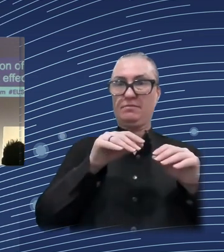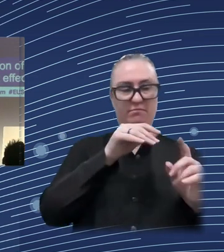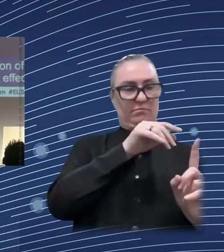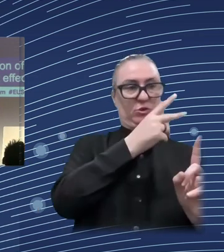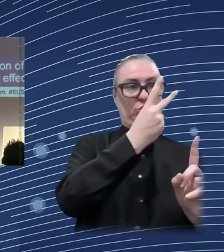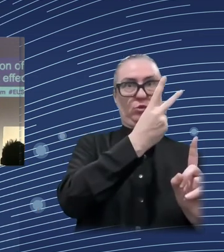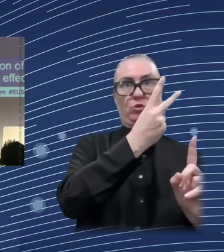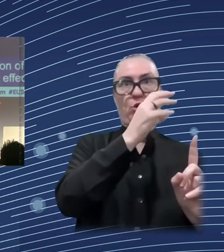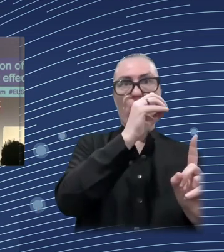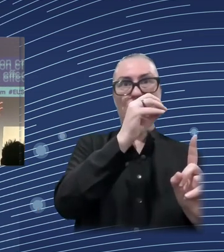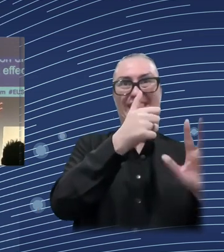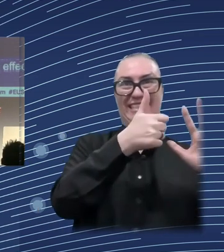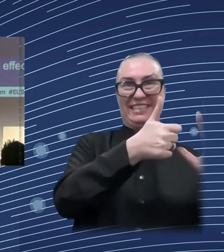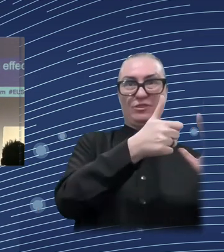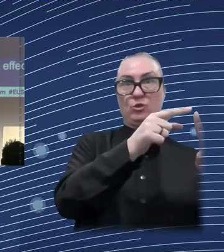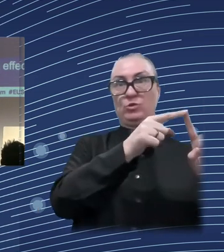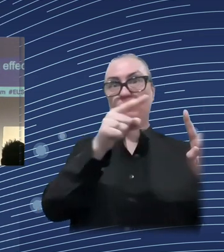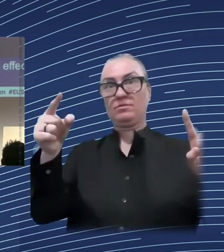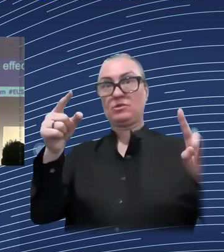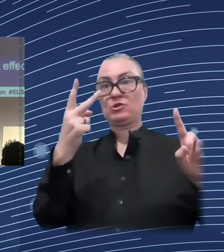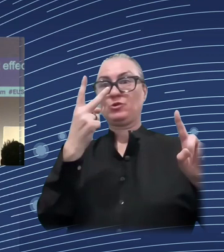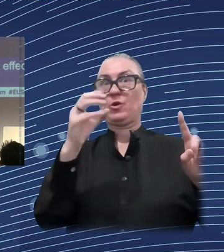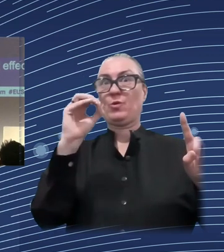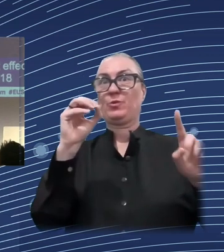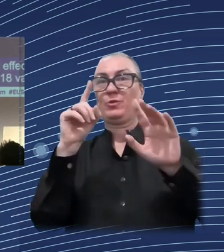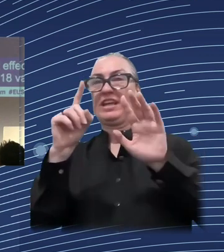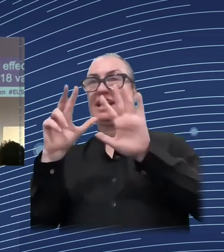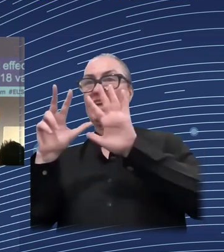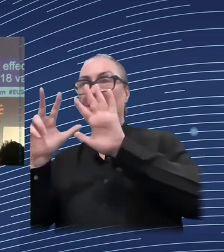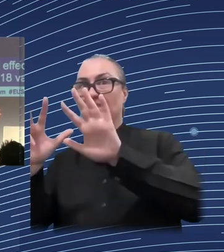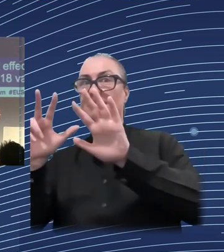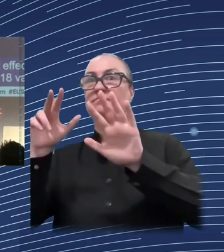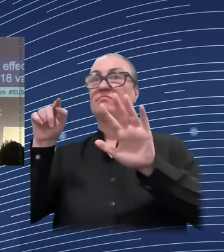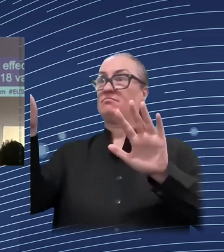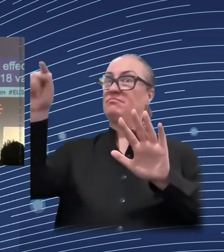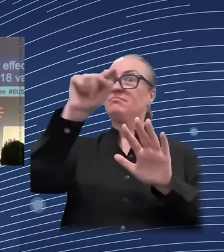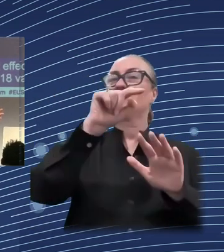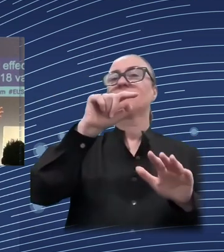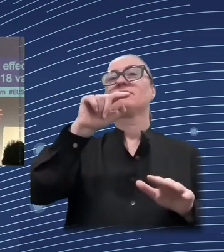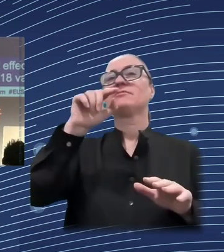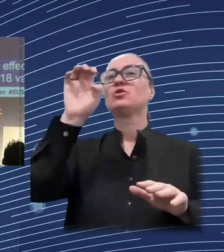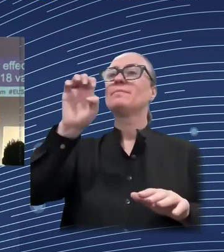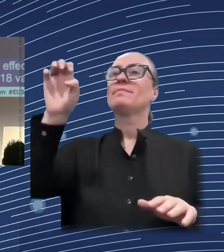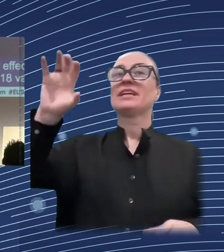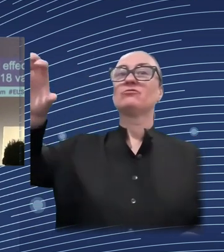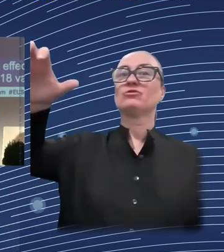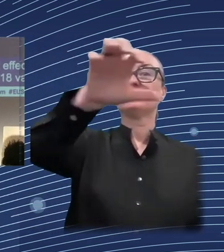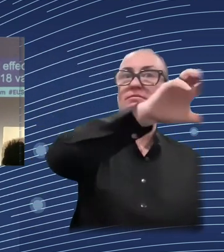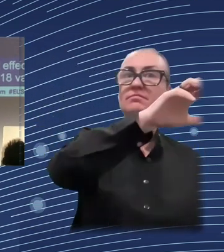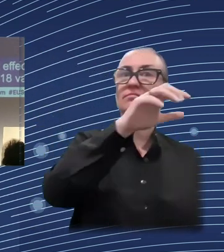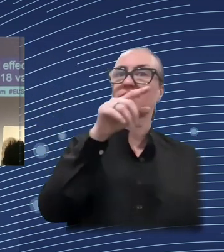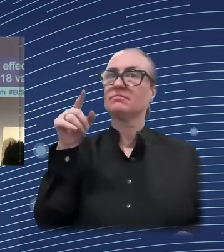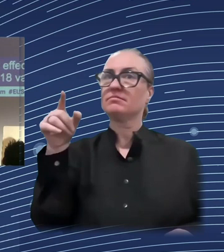index. So in terms of Gini index terms, that's half a point of the Gini index. It's very low when you consider this 12 year period.